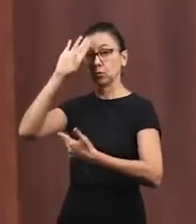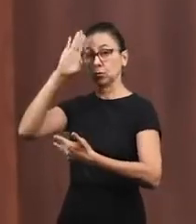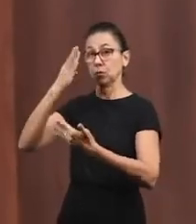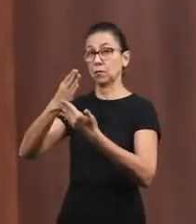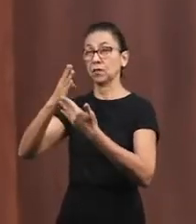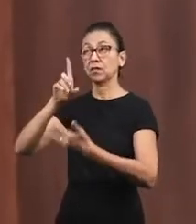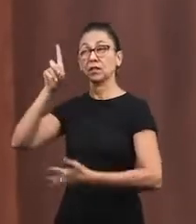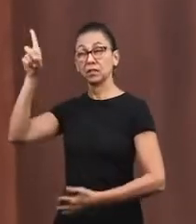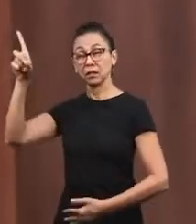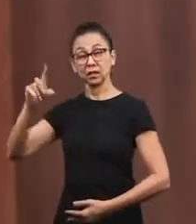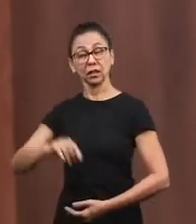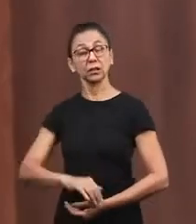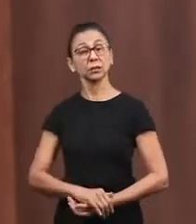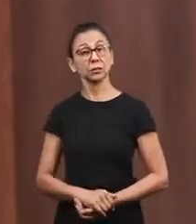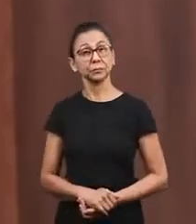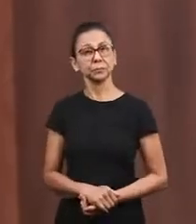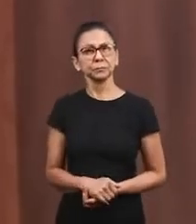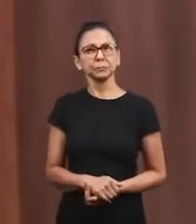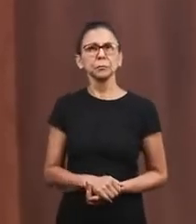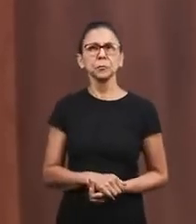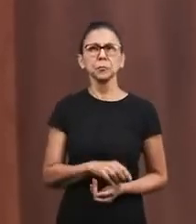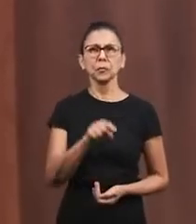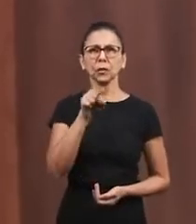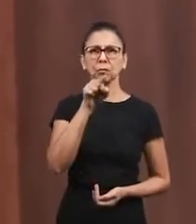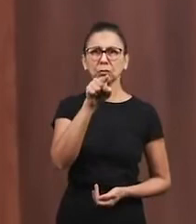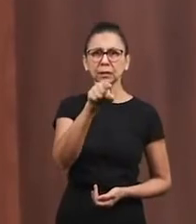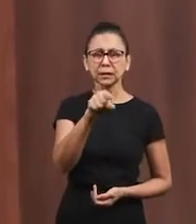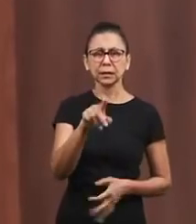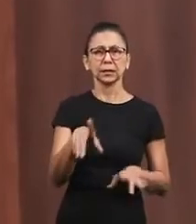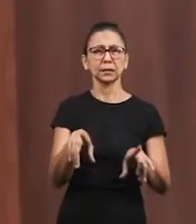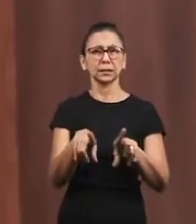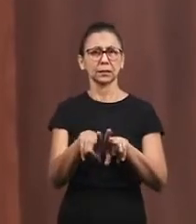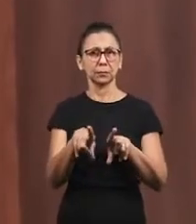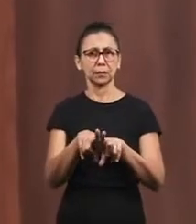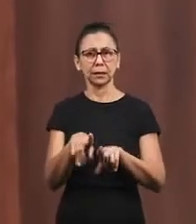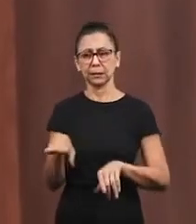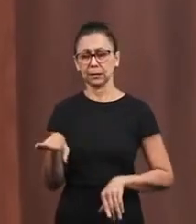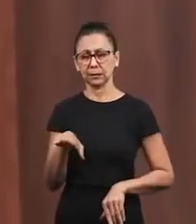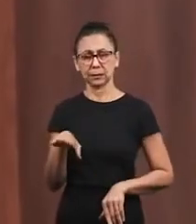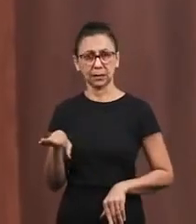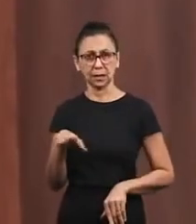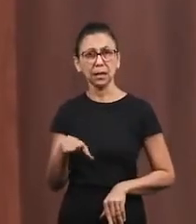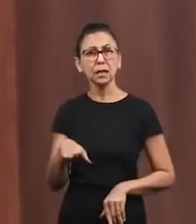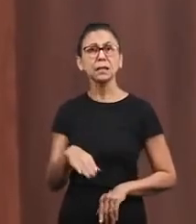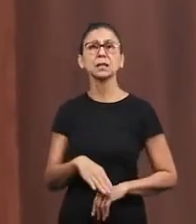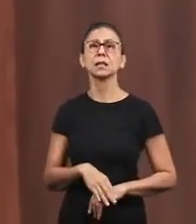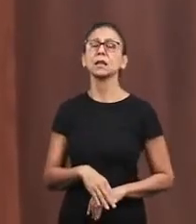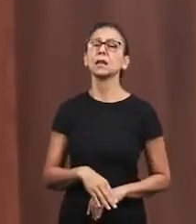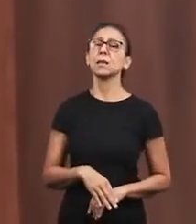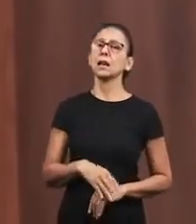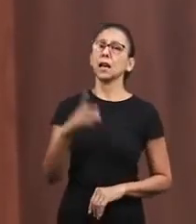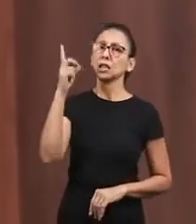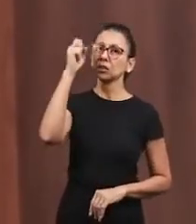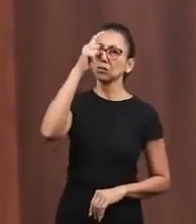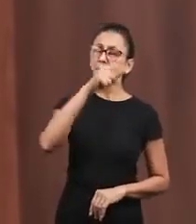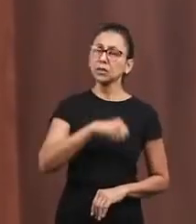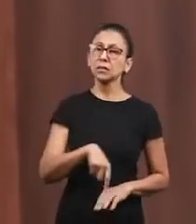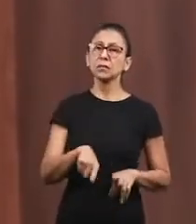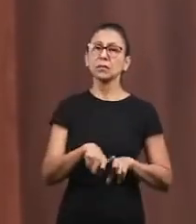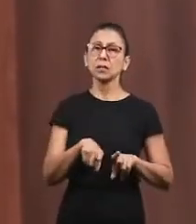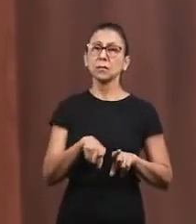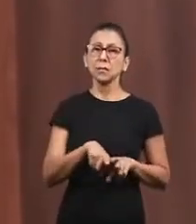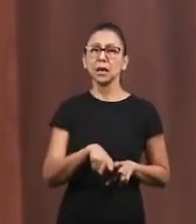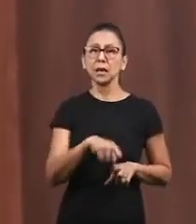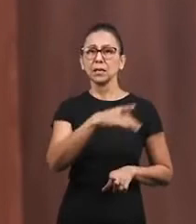many times you will face many criticism we are building a wall of salvation in our